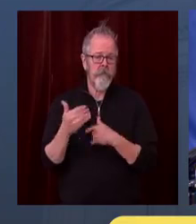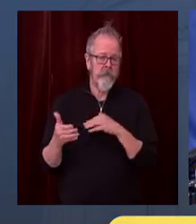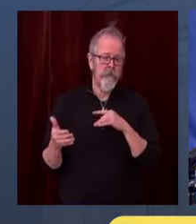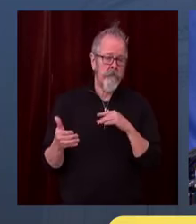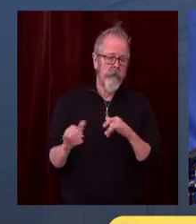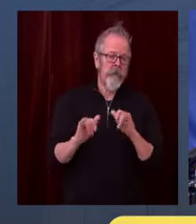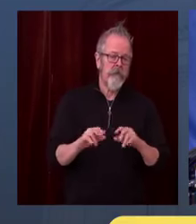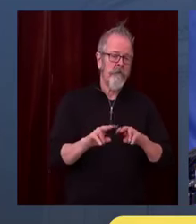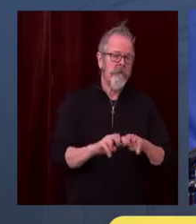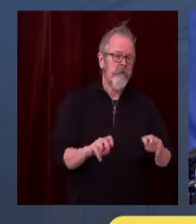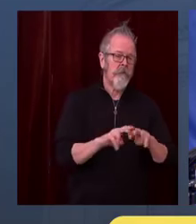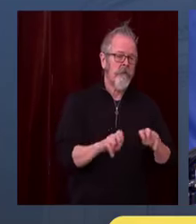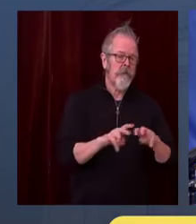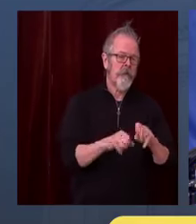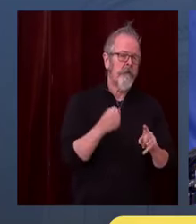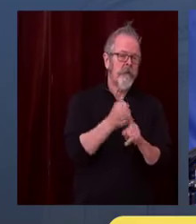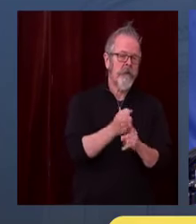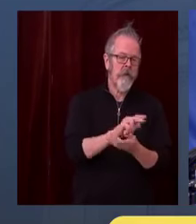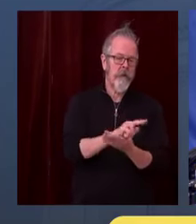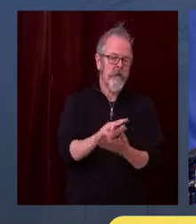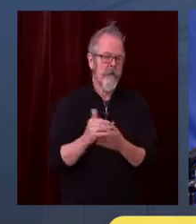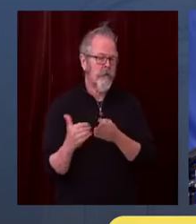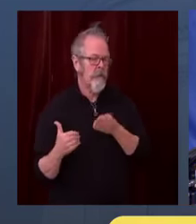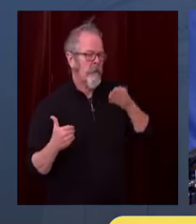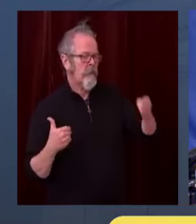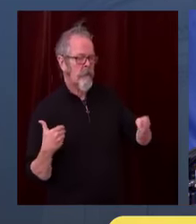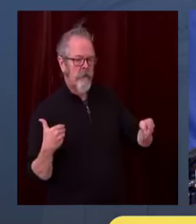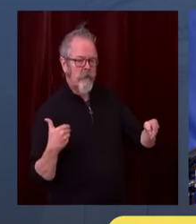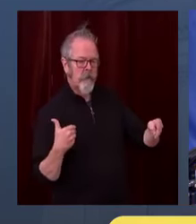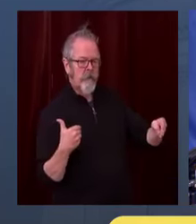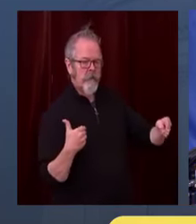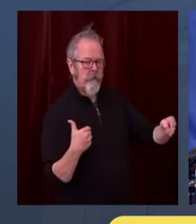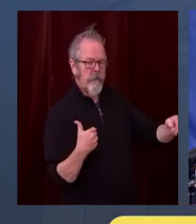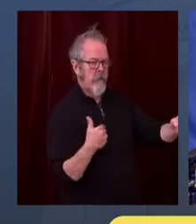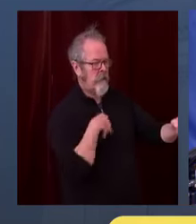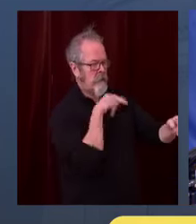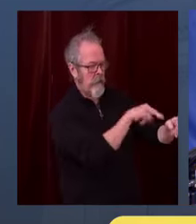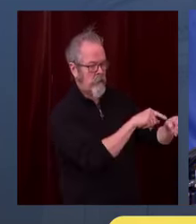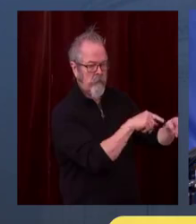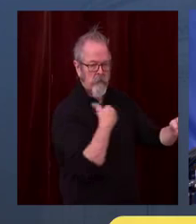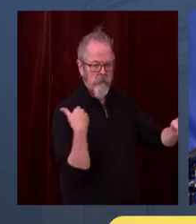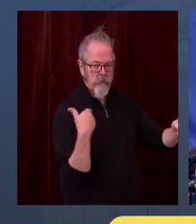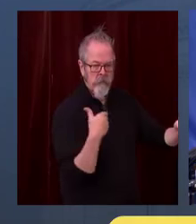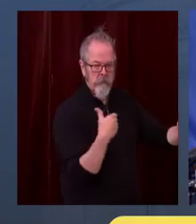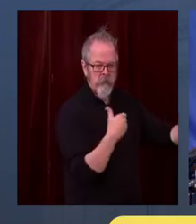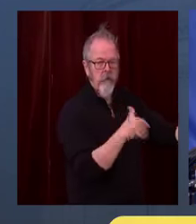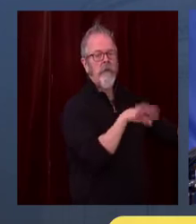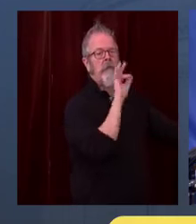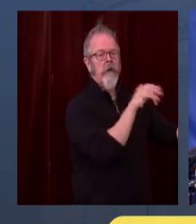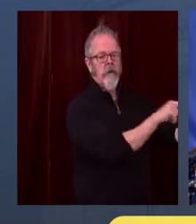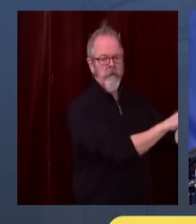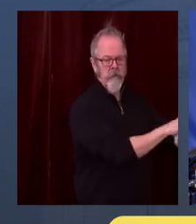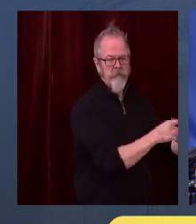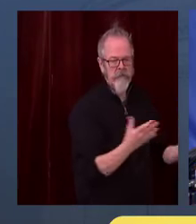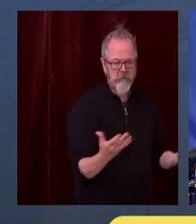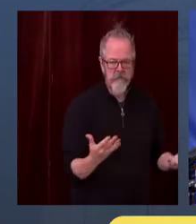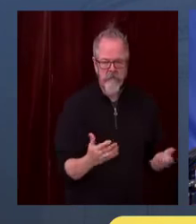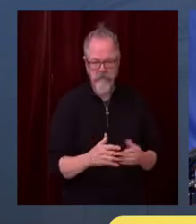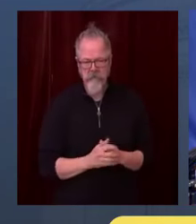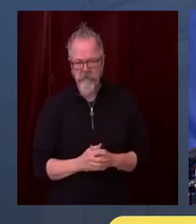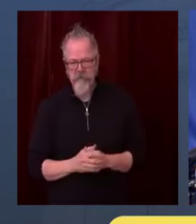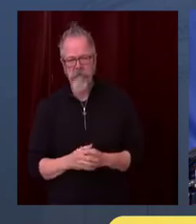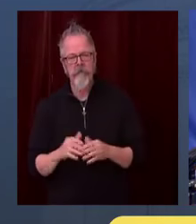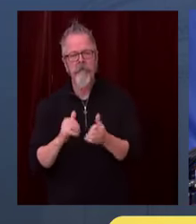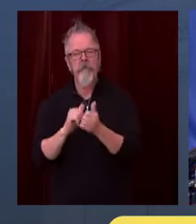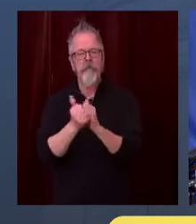So it is our hope that it would be limited to four weeks. The sporting, this does not change in any way that I can think of at the moment, the